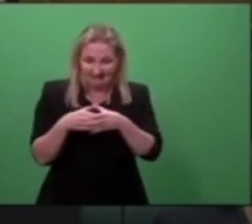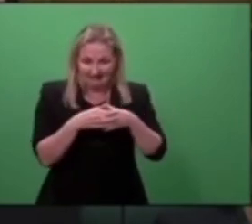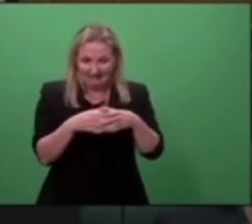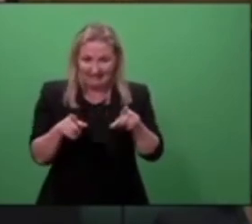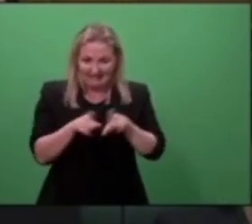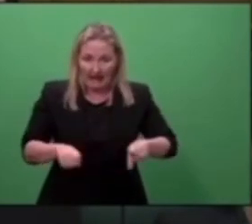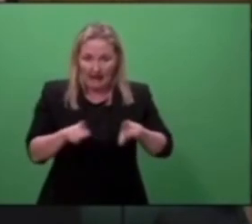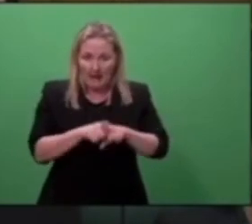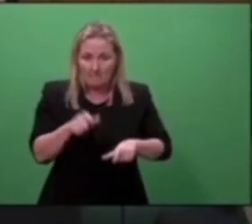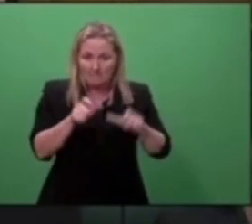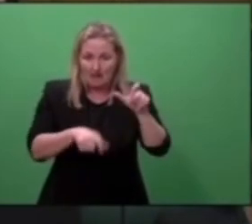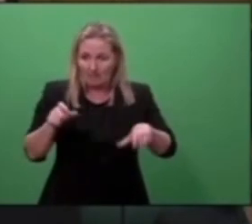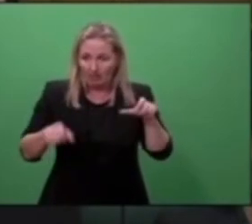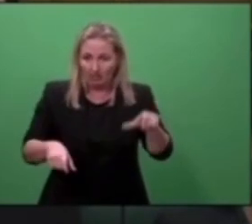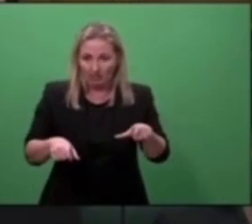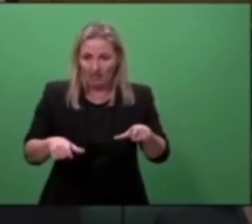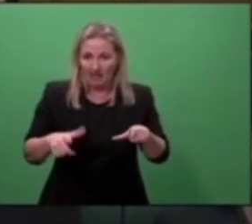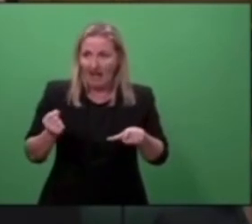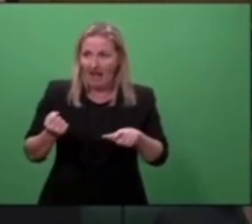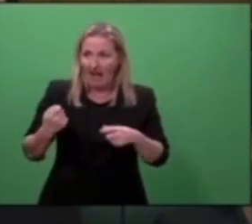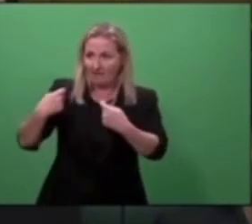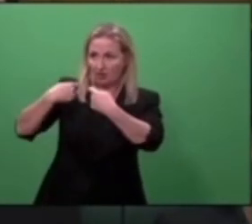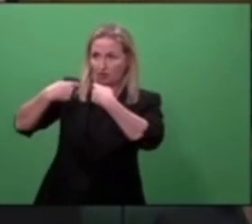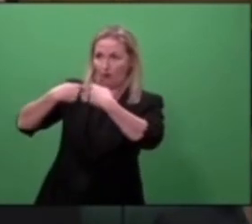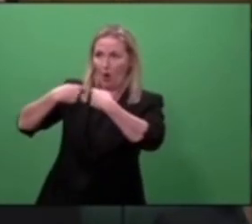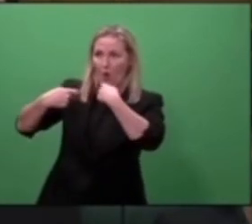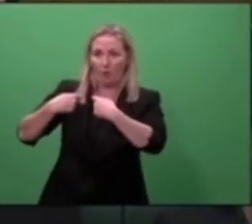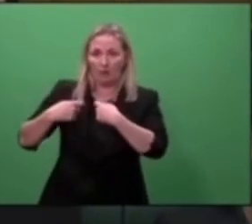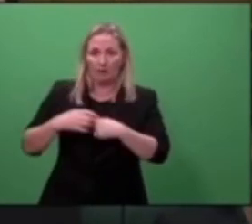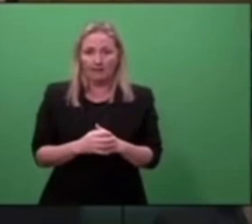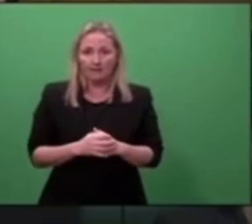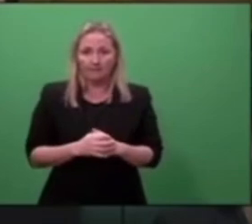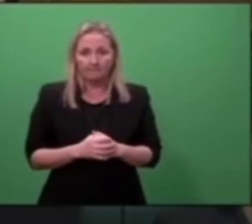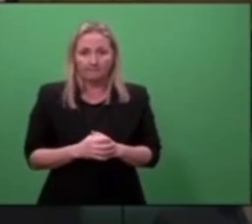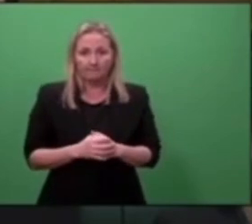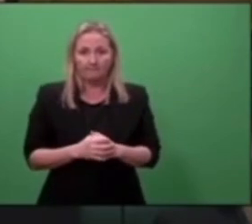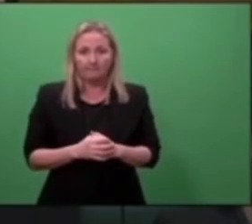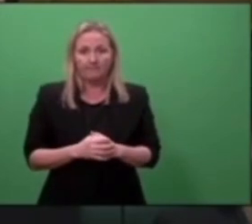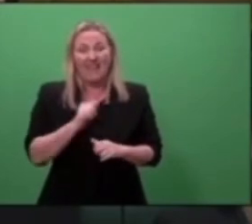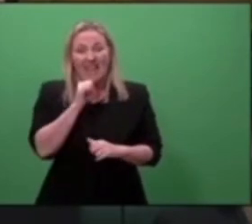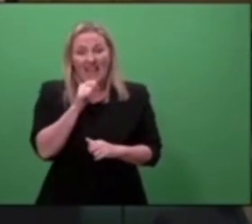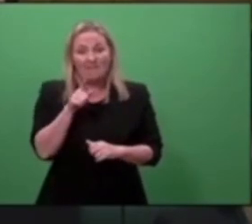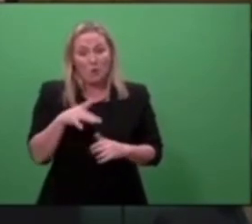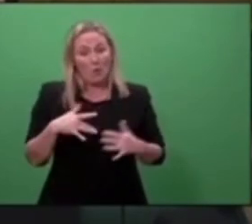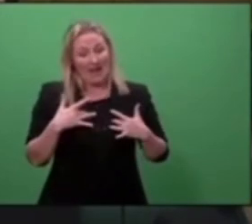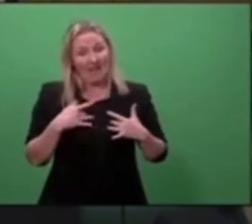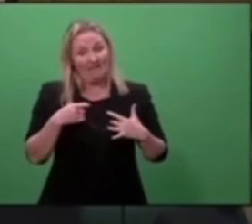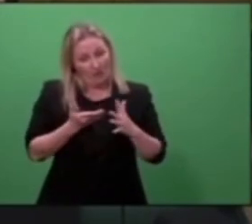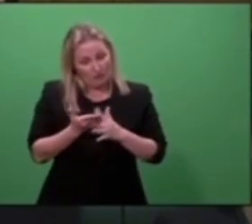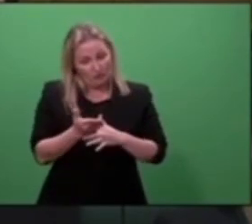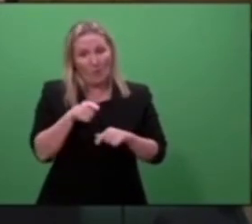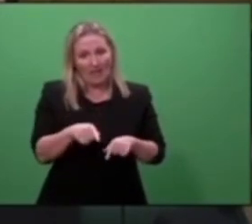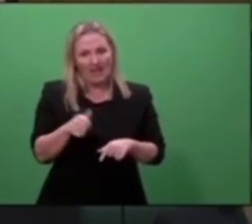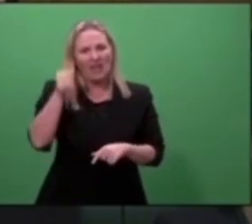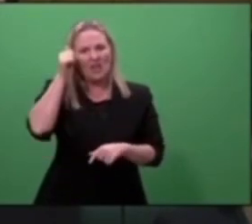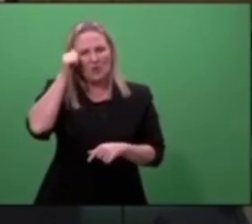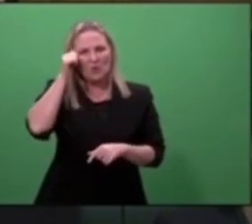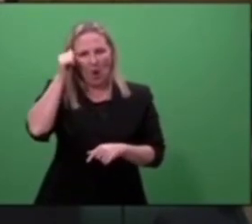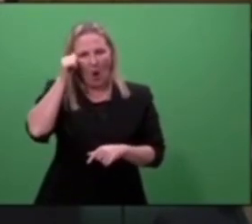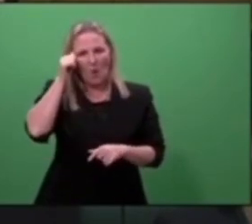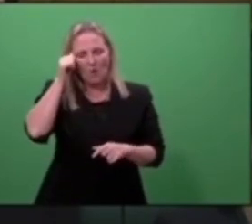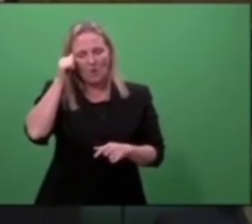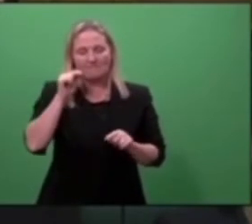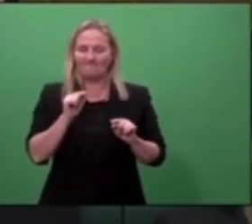you can see whether or not abuse happened at the place you lived. If you have lived in a place like that, you can see how strong the potential is.